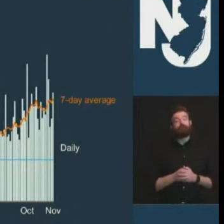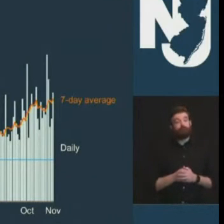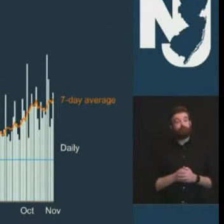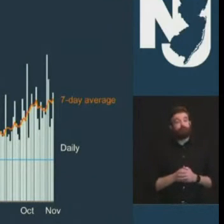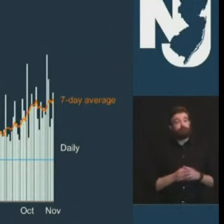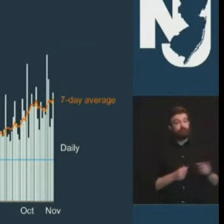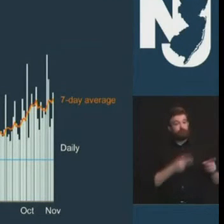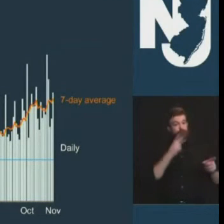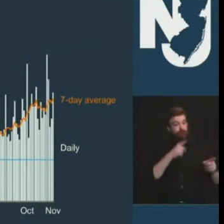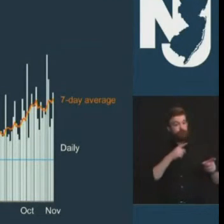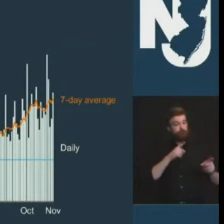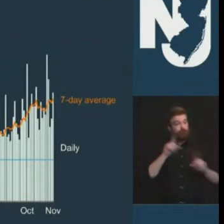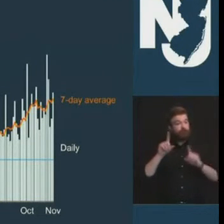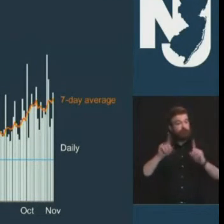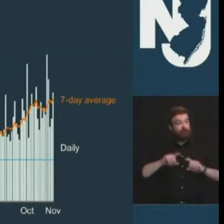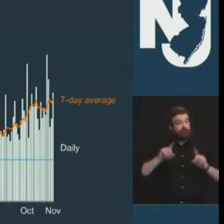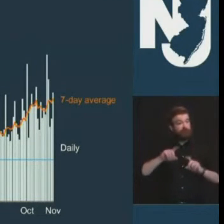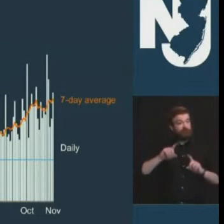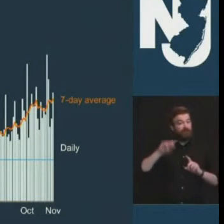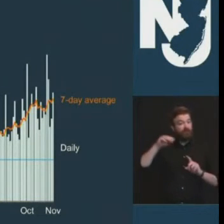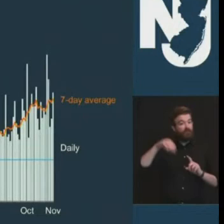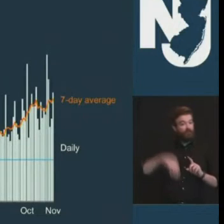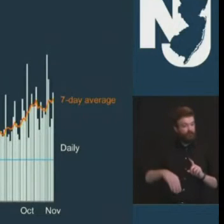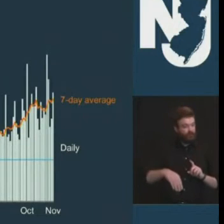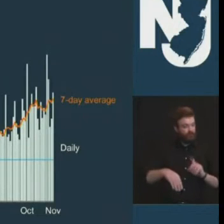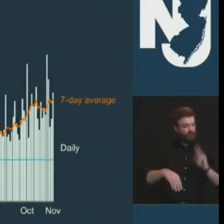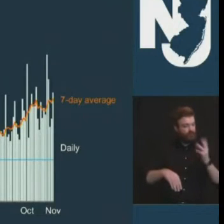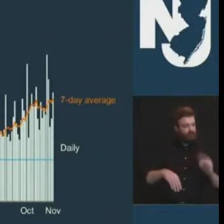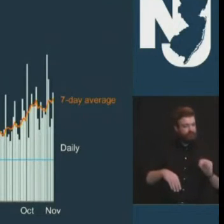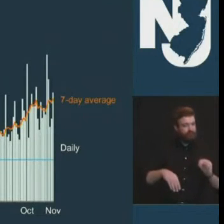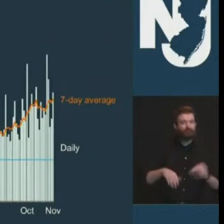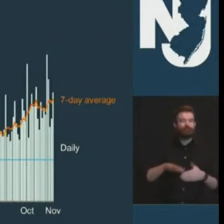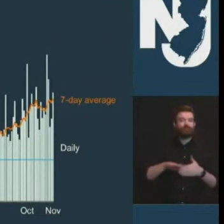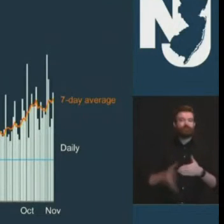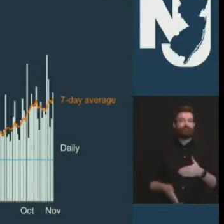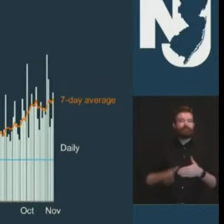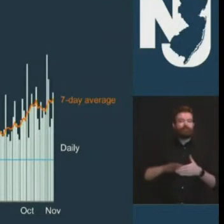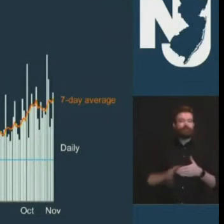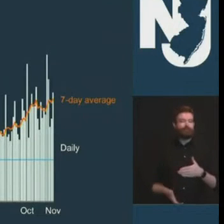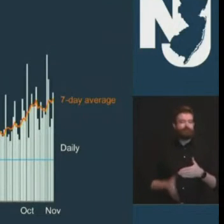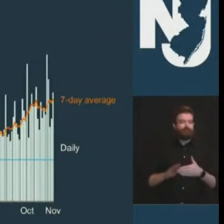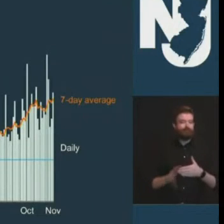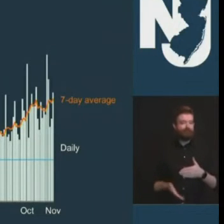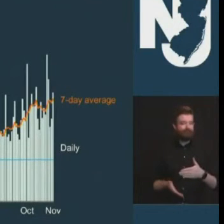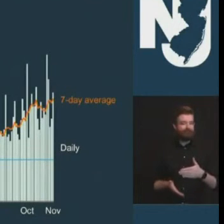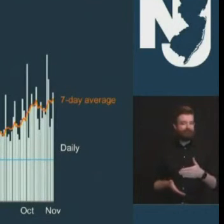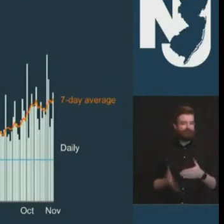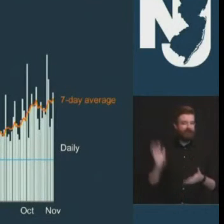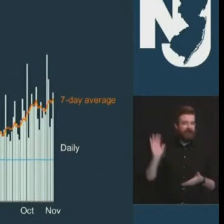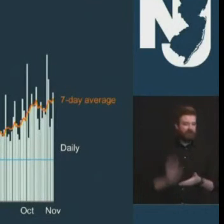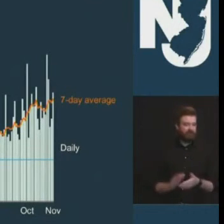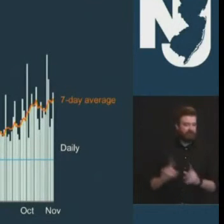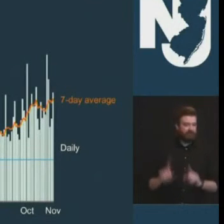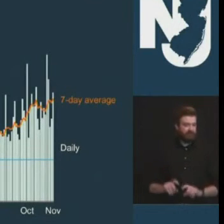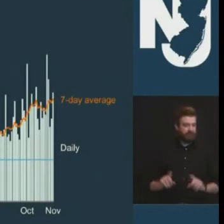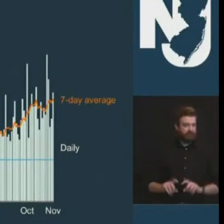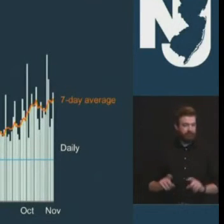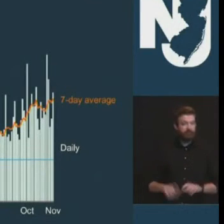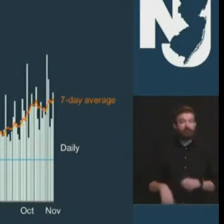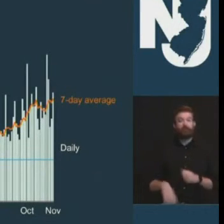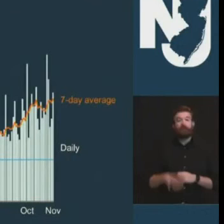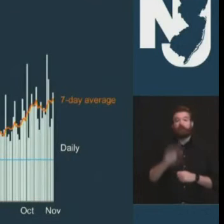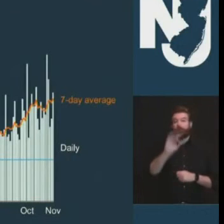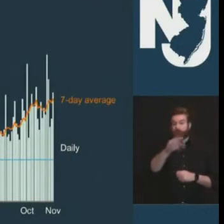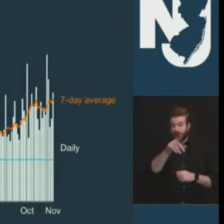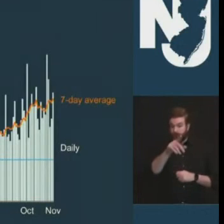usually on the weekends big flashing sign here so where you could be tested on a weekend we would encourage you to do so